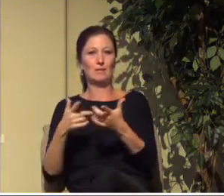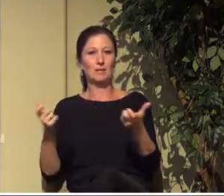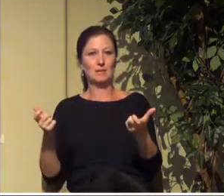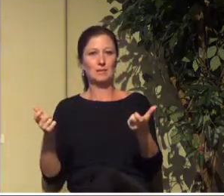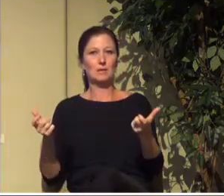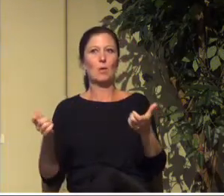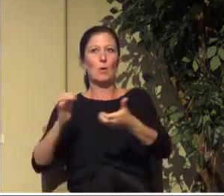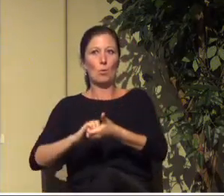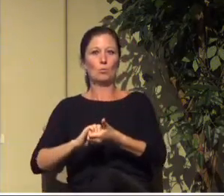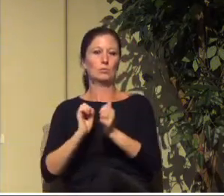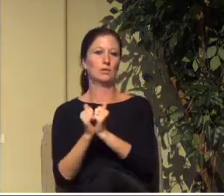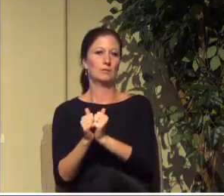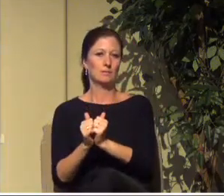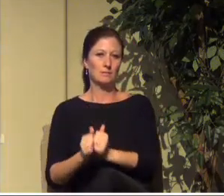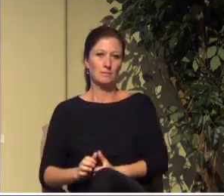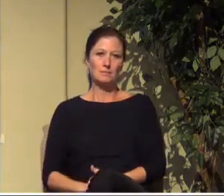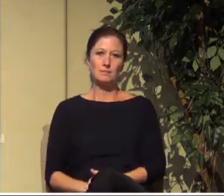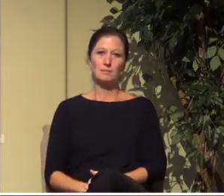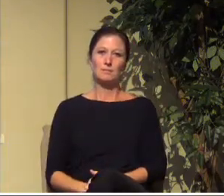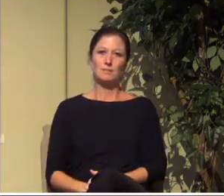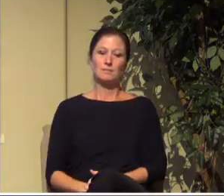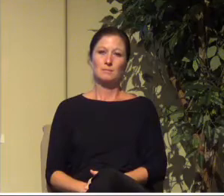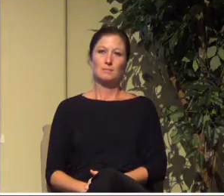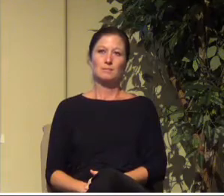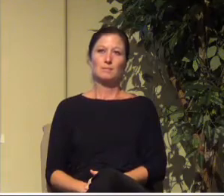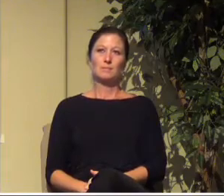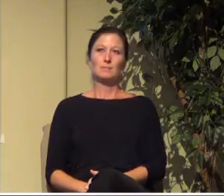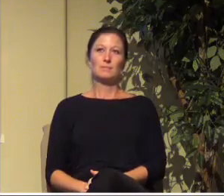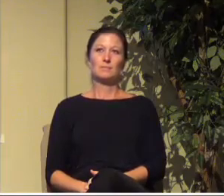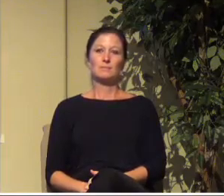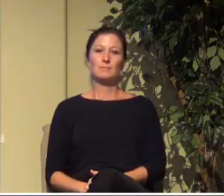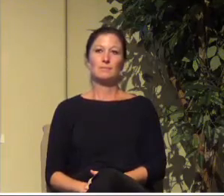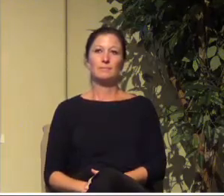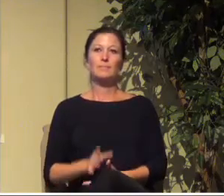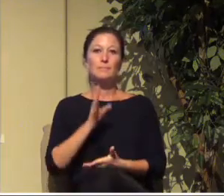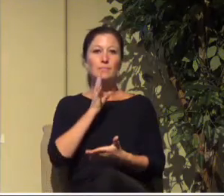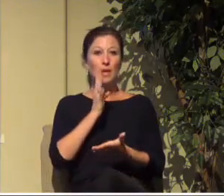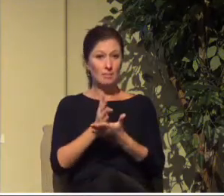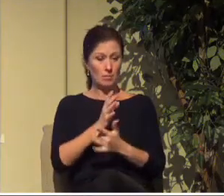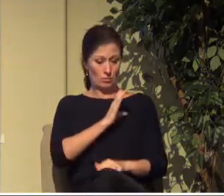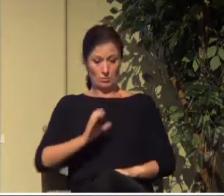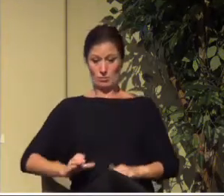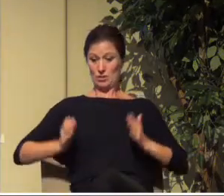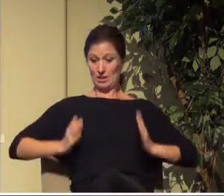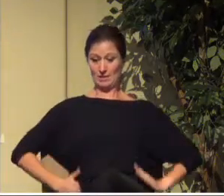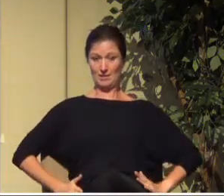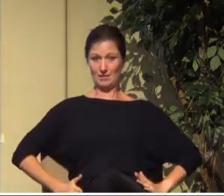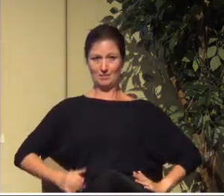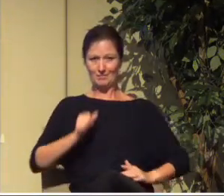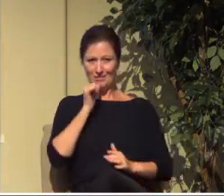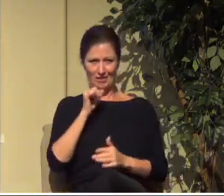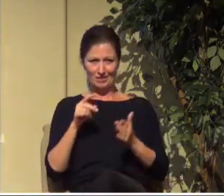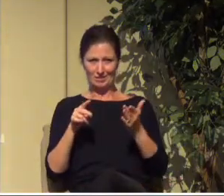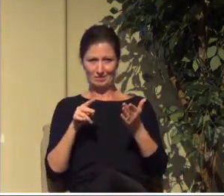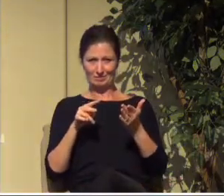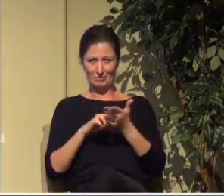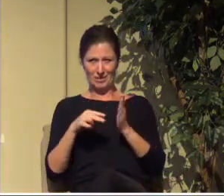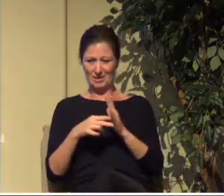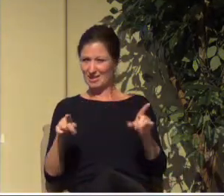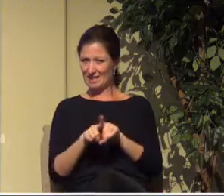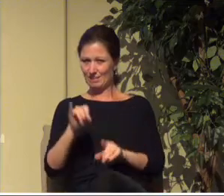So when we're talking about Christianity we're not just talking about fire insurance about individual people getting saved so that they can go to heaven.